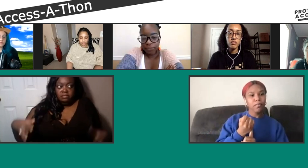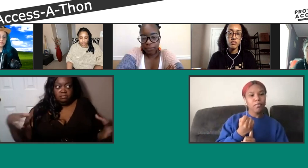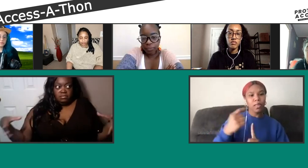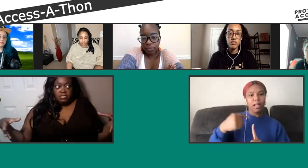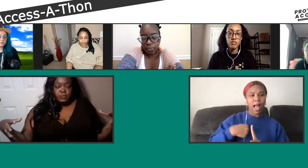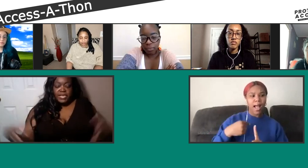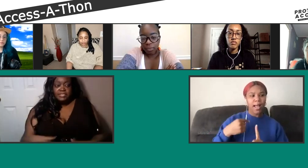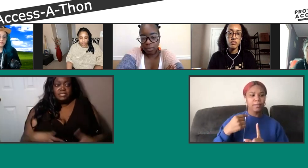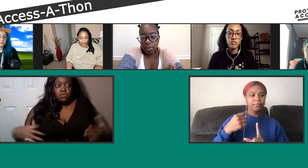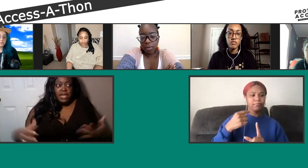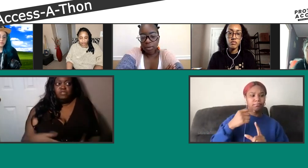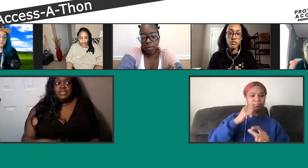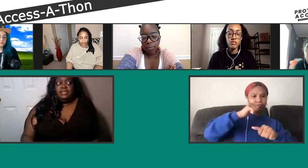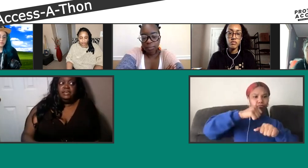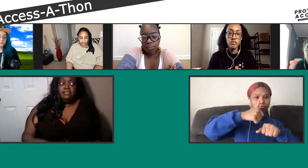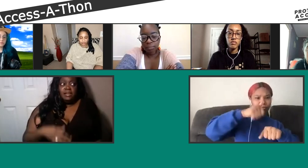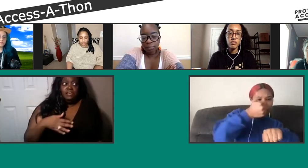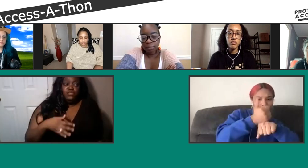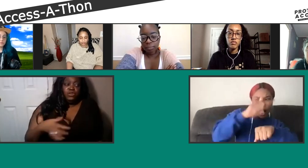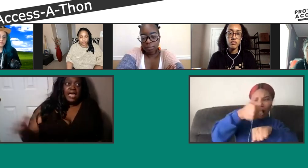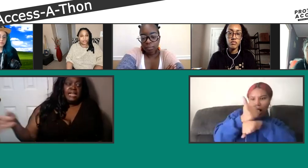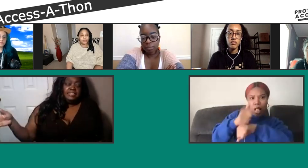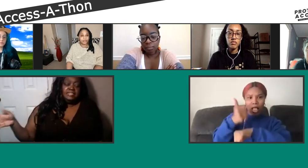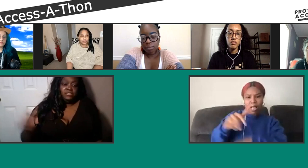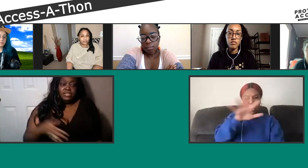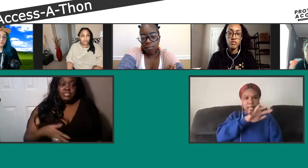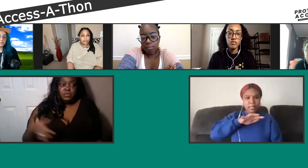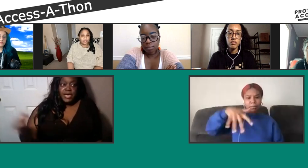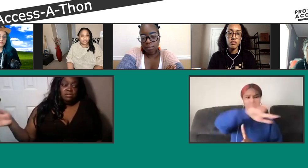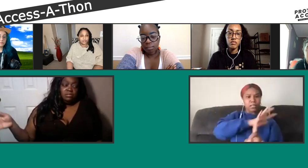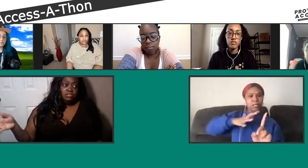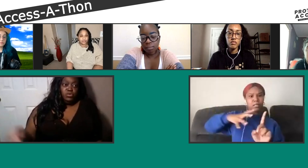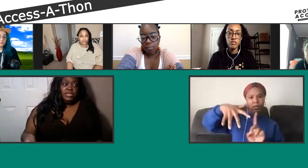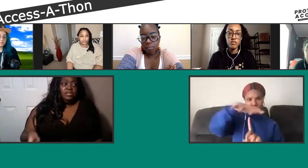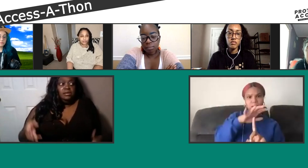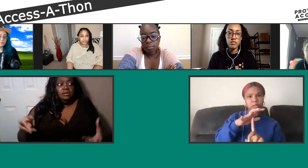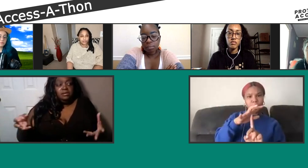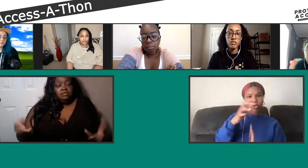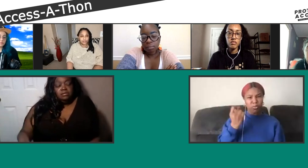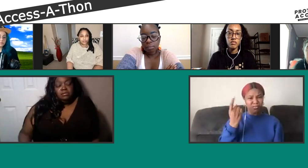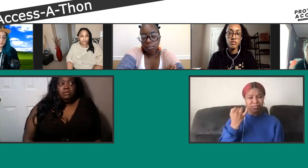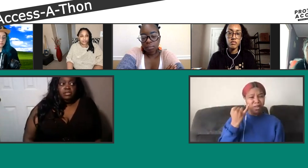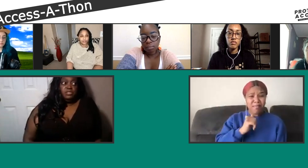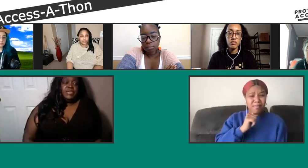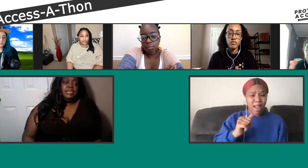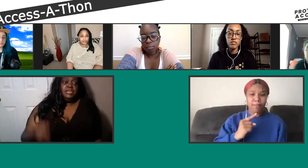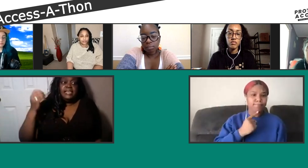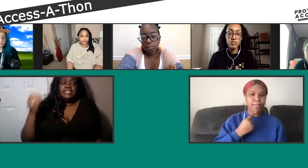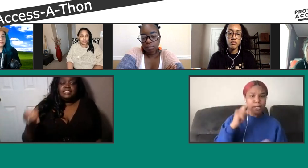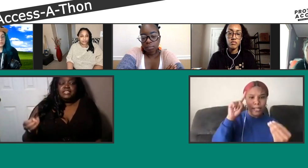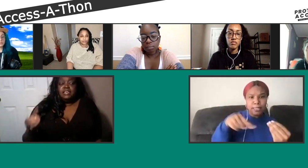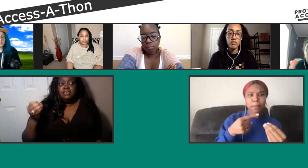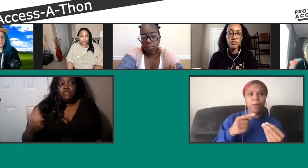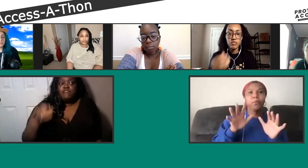space around me that if you're not serious about doing, to me, it